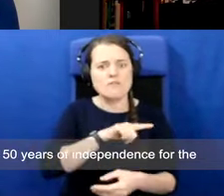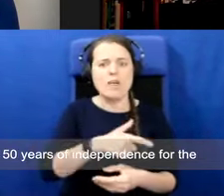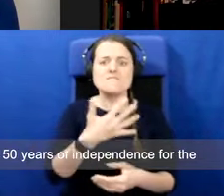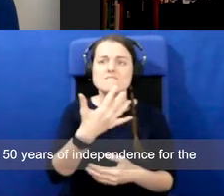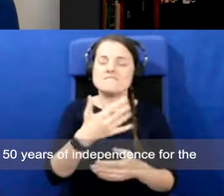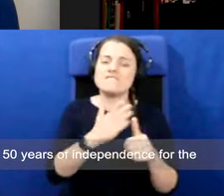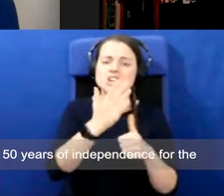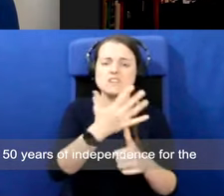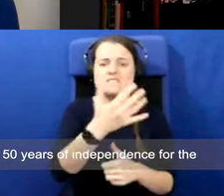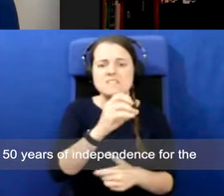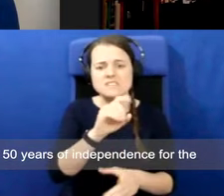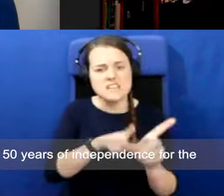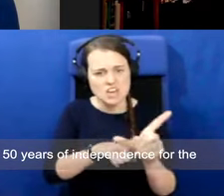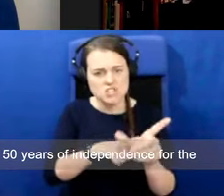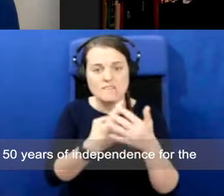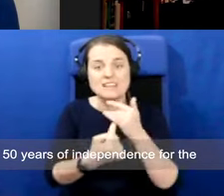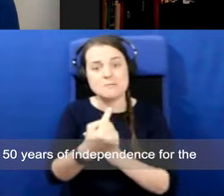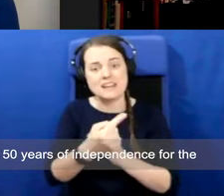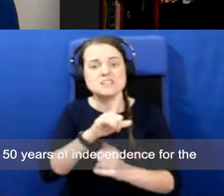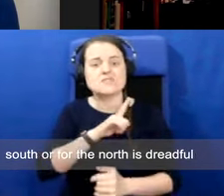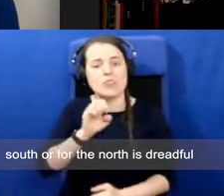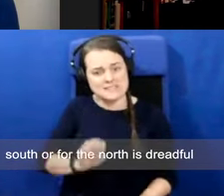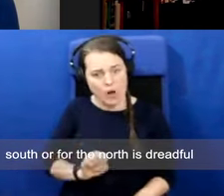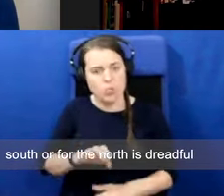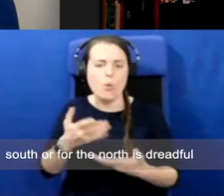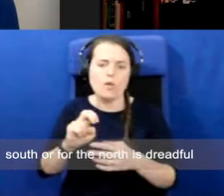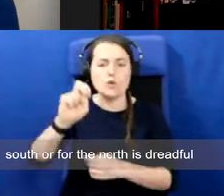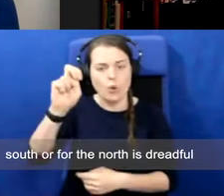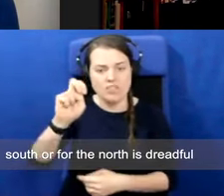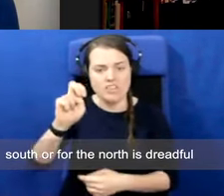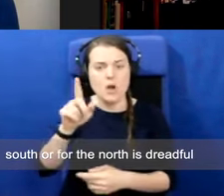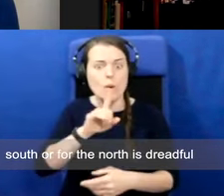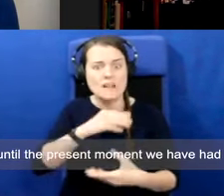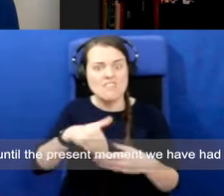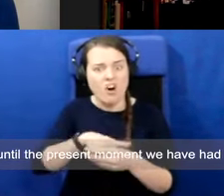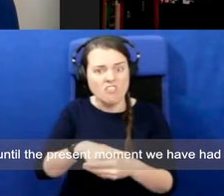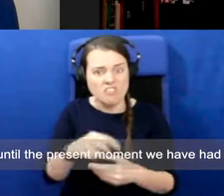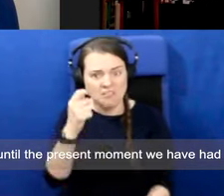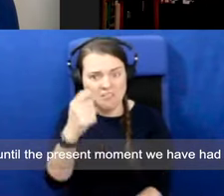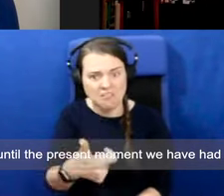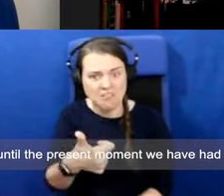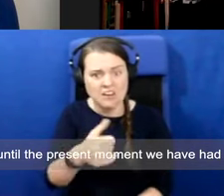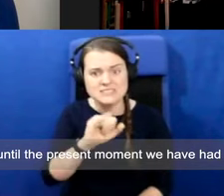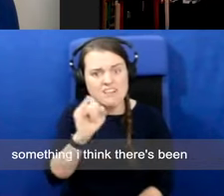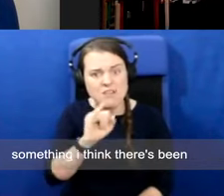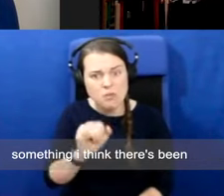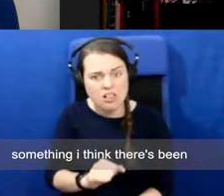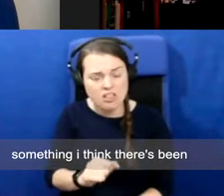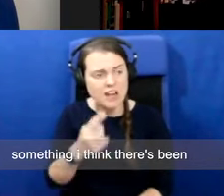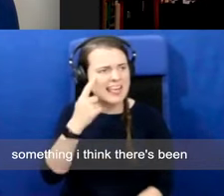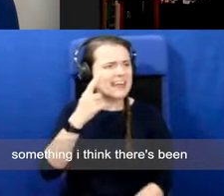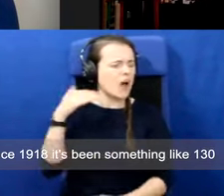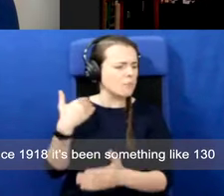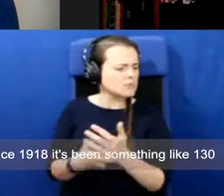independence for the South or for the North is dreadful. Up until the present moment, we have had something. think there's been since